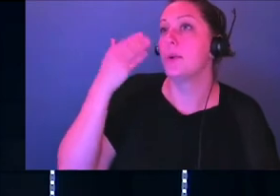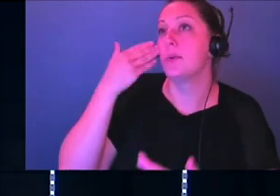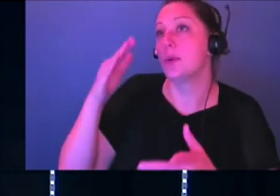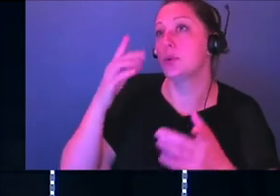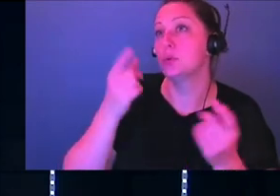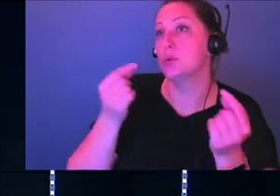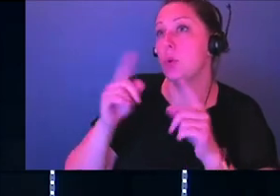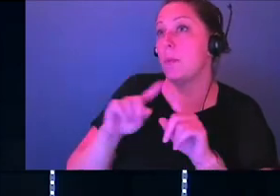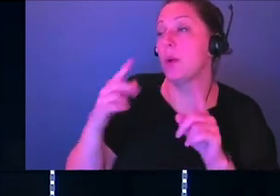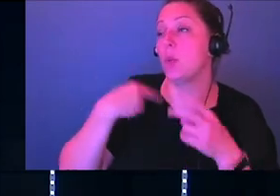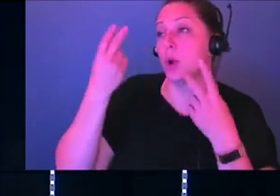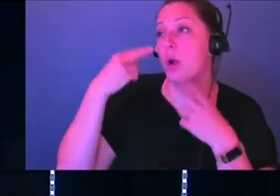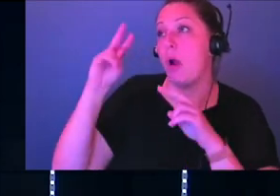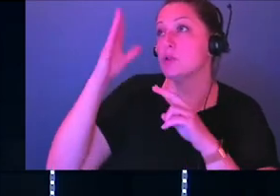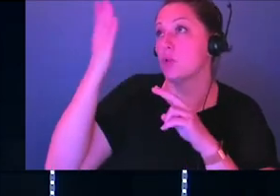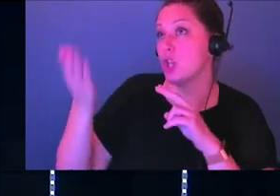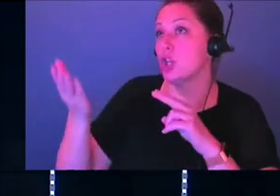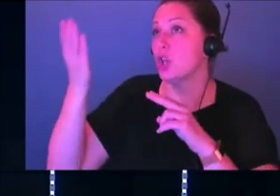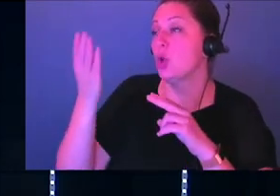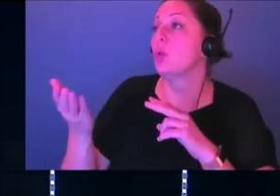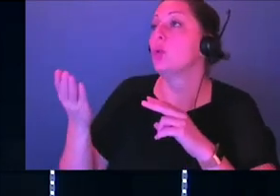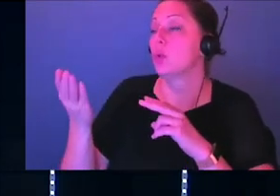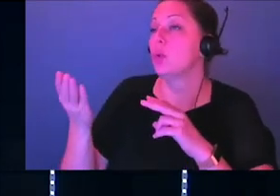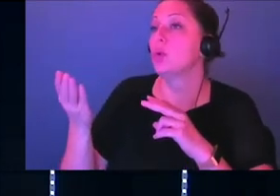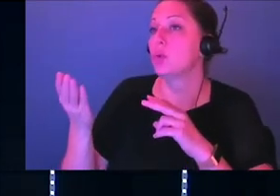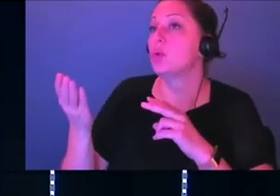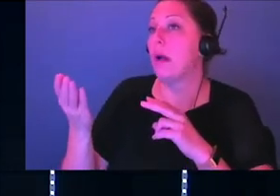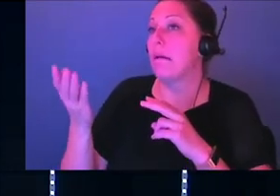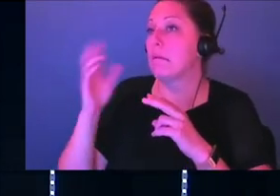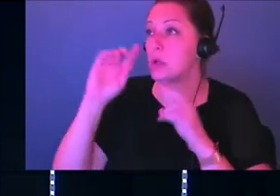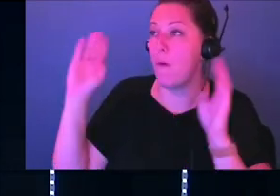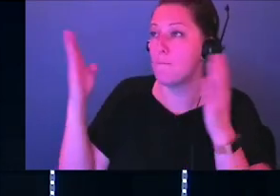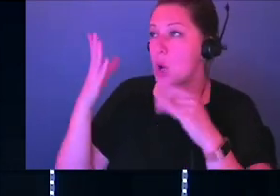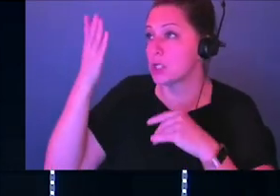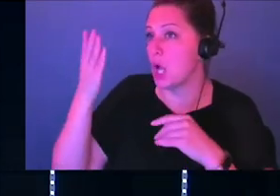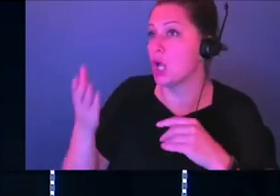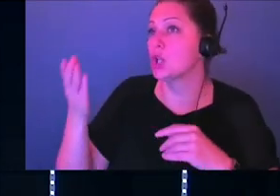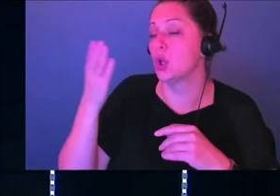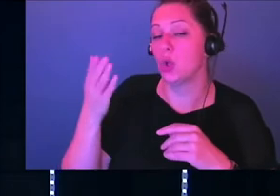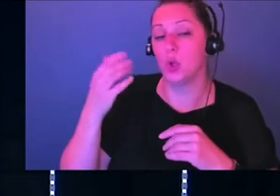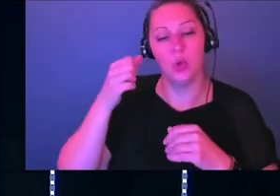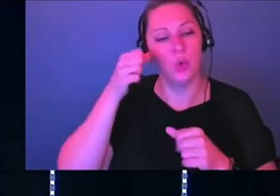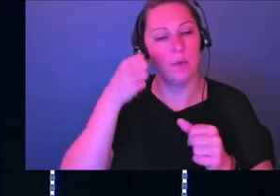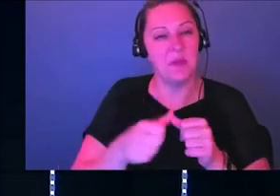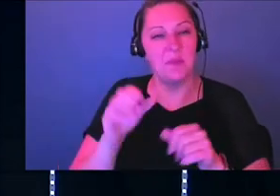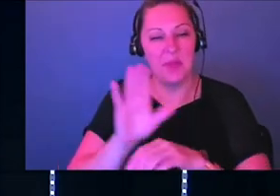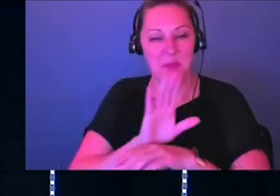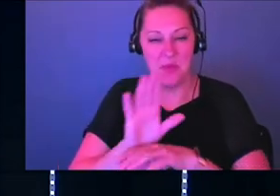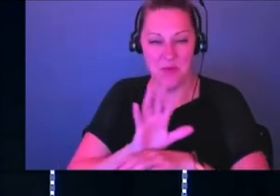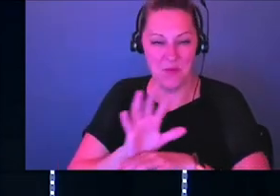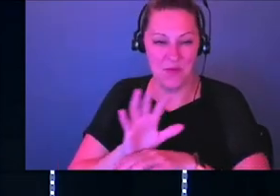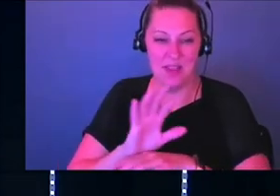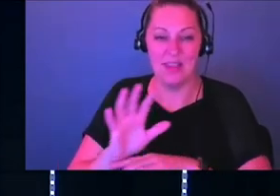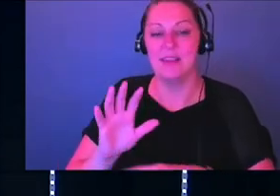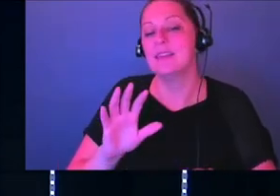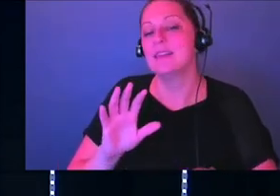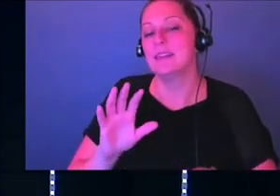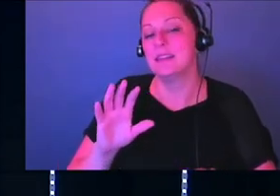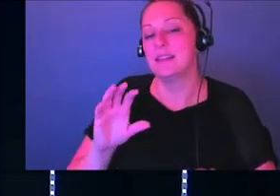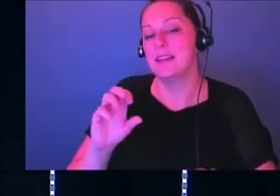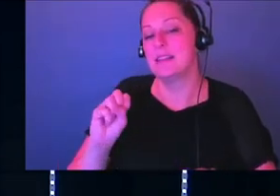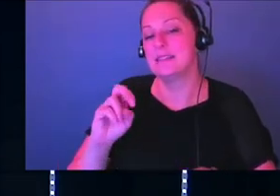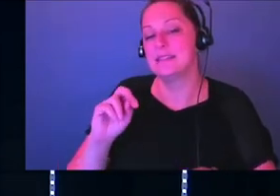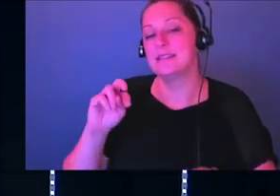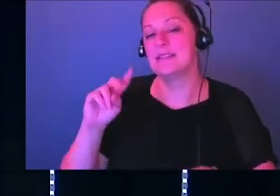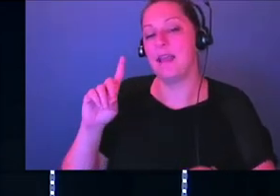our eyes are on you. You know, it's like, can't do anything but put my eyes on you, God, put my focus on you. Of the movie, The Sandlot. Okay. Classic. You know what saying? Yeah.